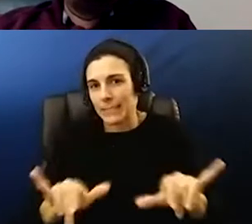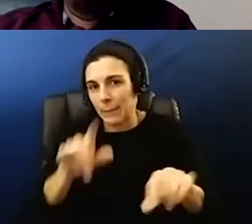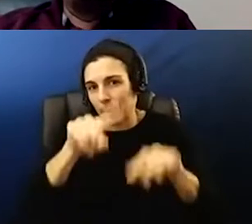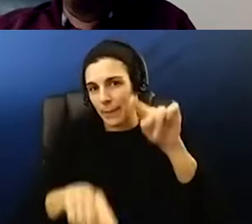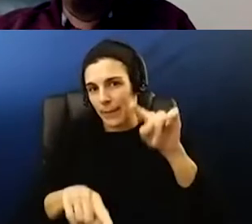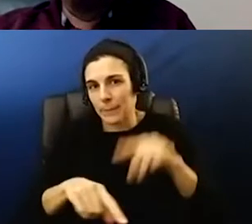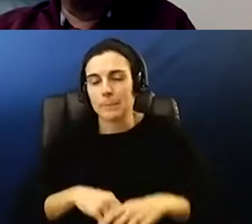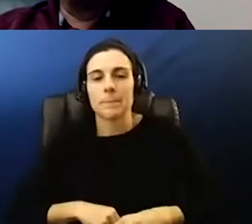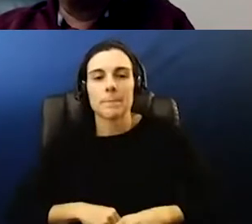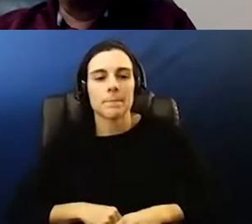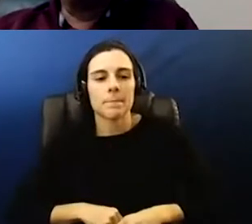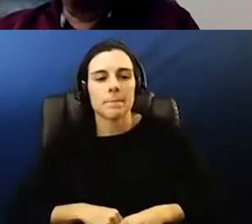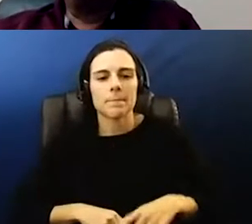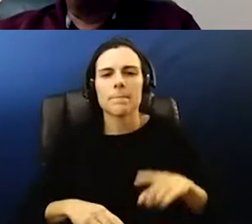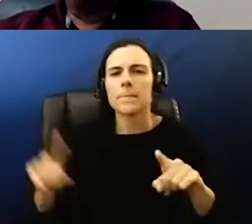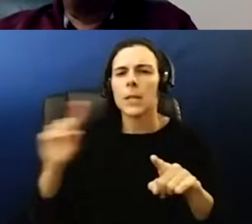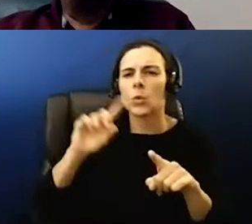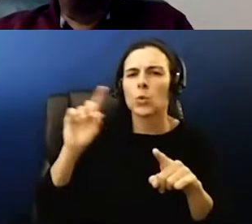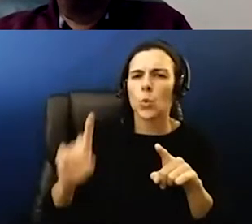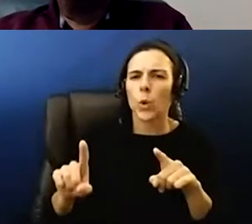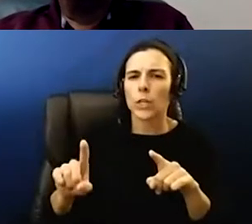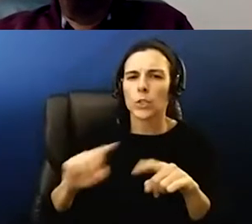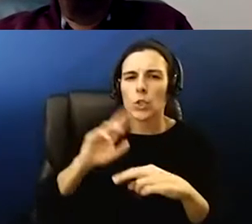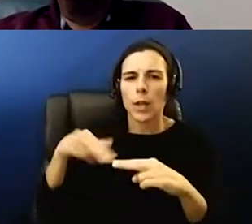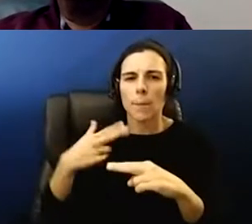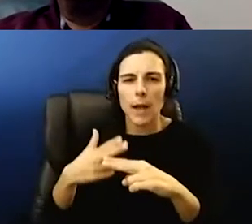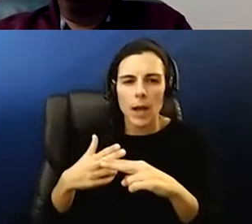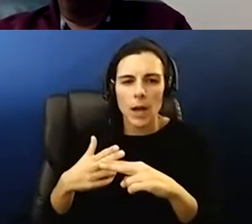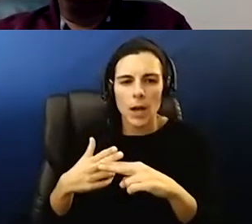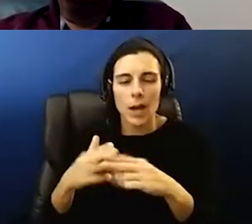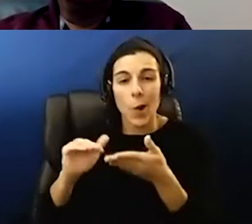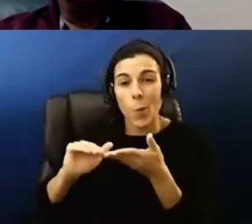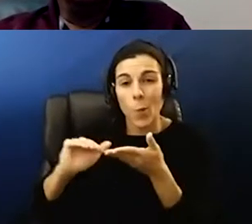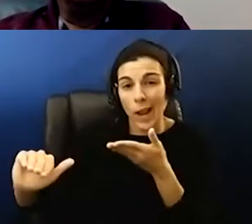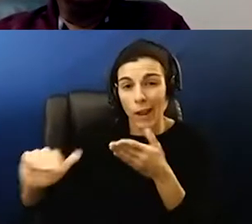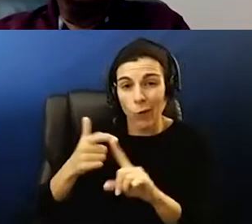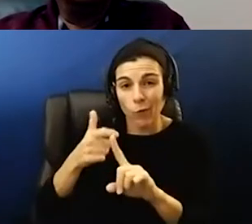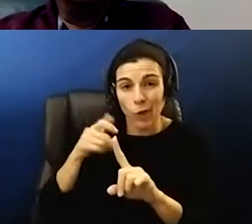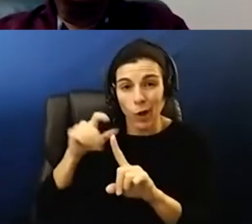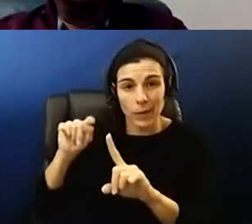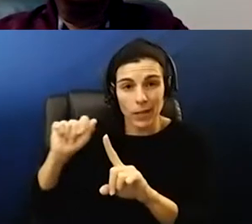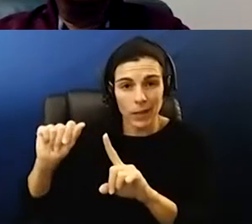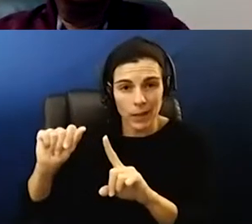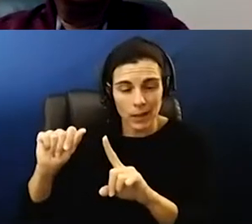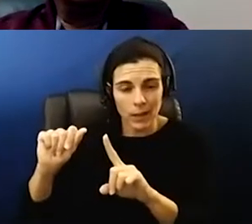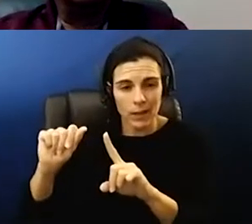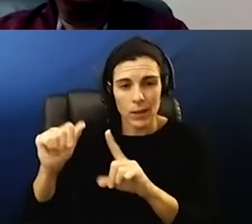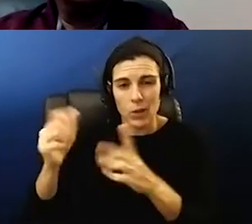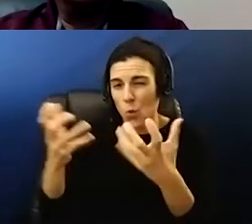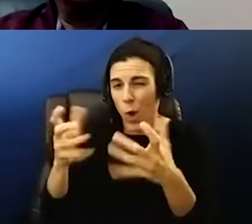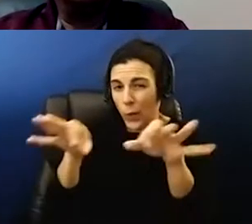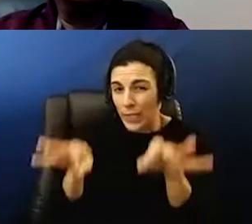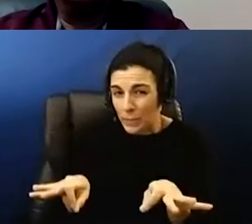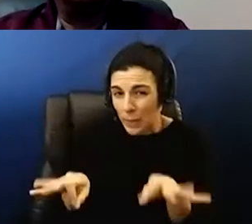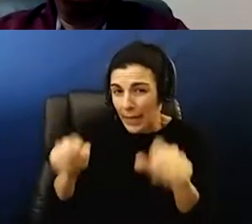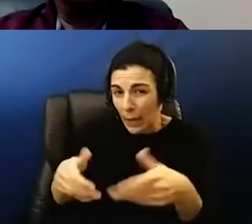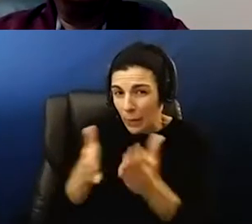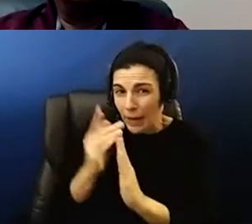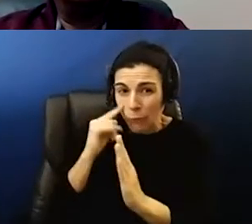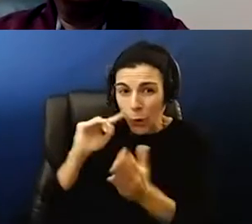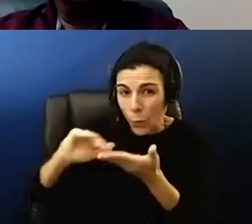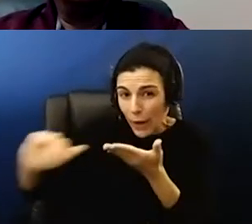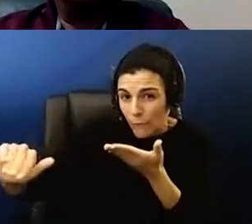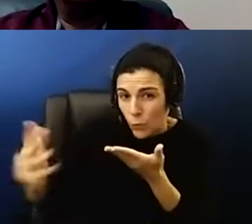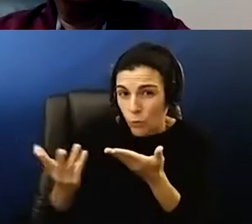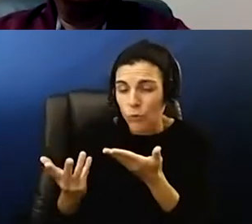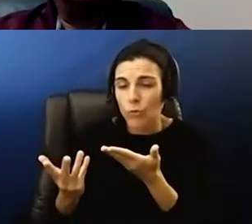and there was a question to you about asking for a waiver from tea um do you want to explain a little about how